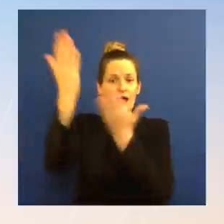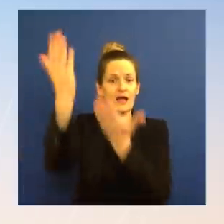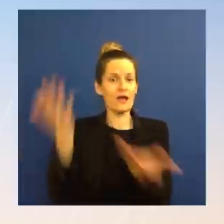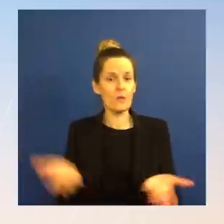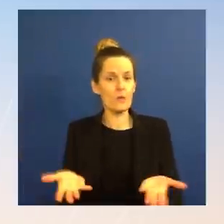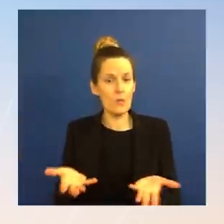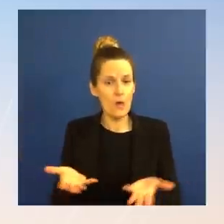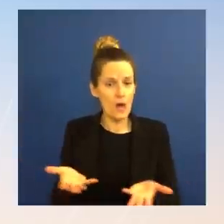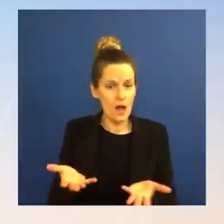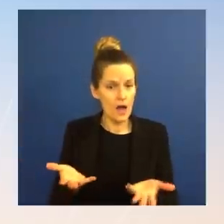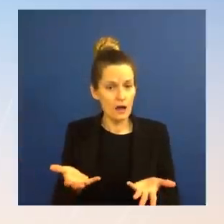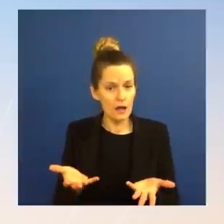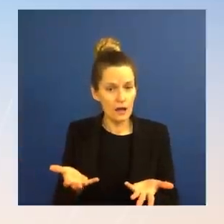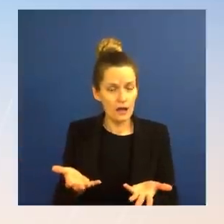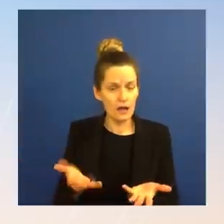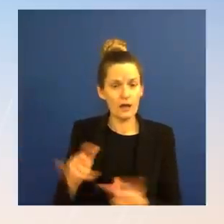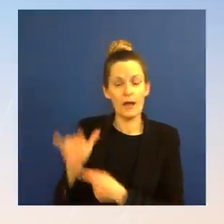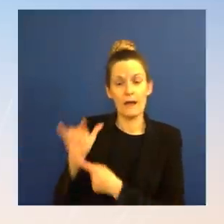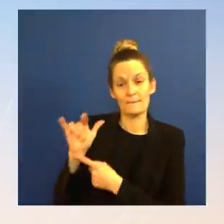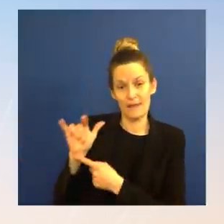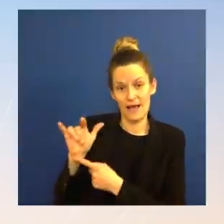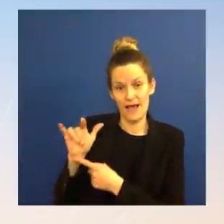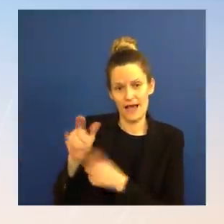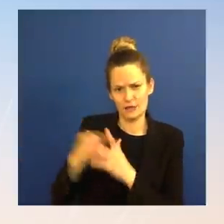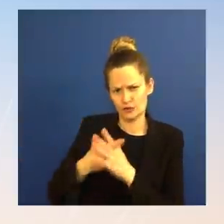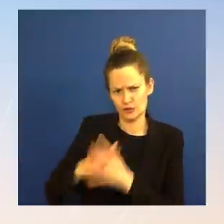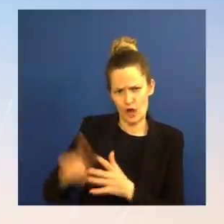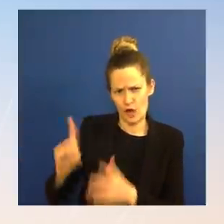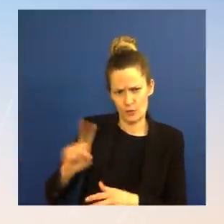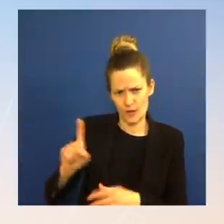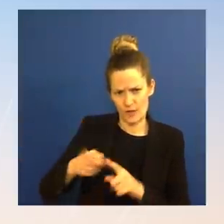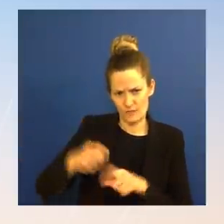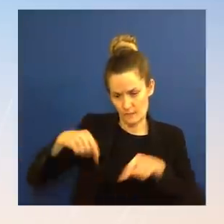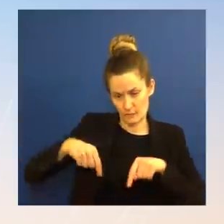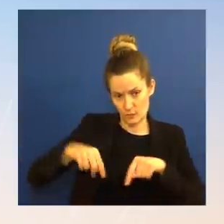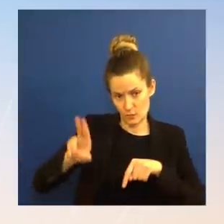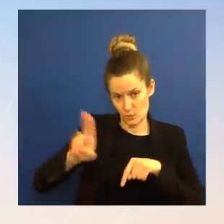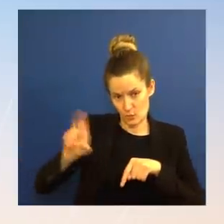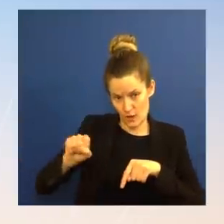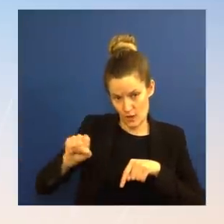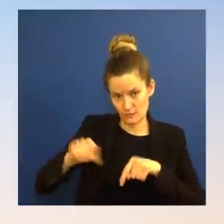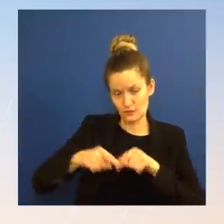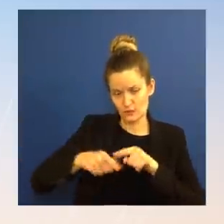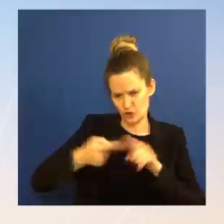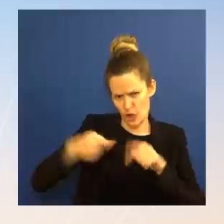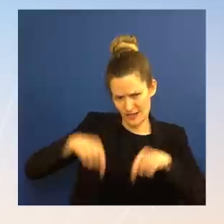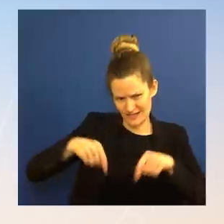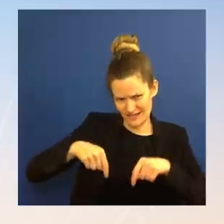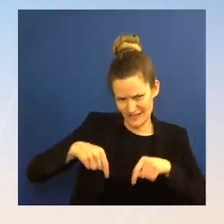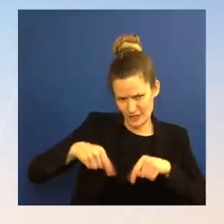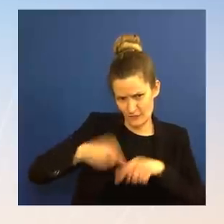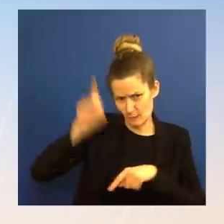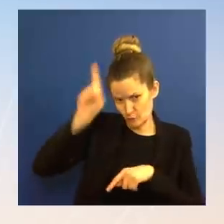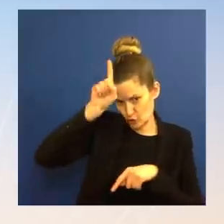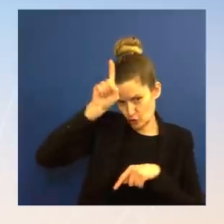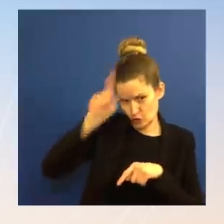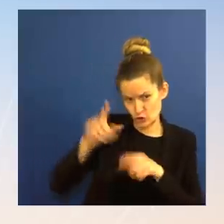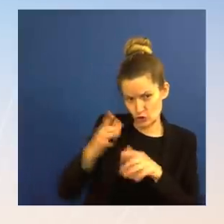understandable concerns about that. So what we're talking about now, through military channels, is the operational